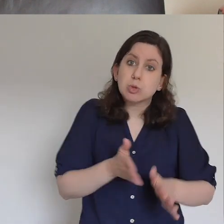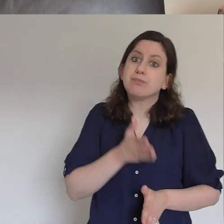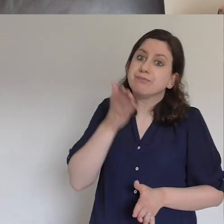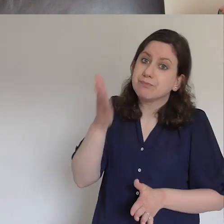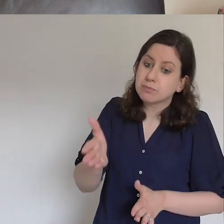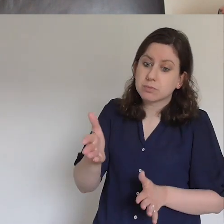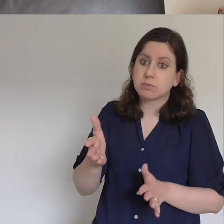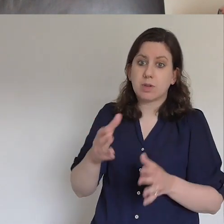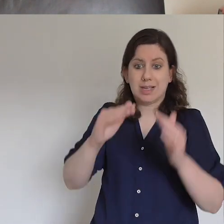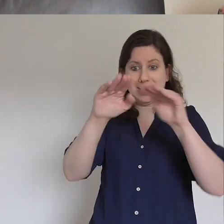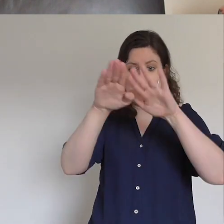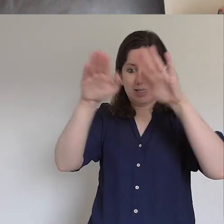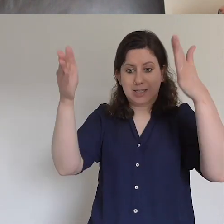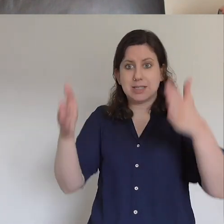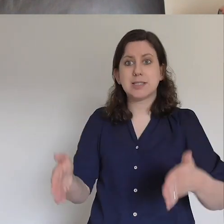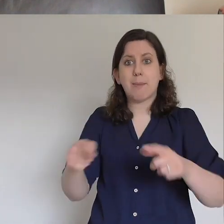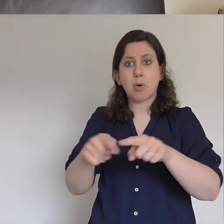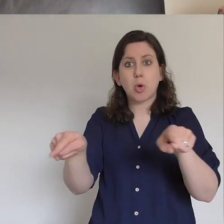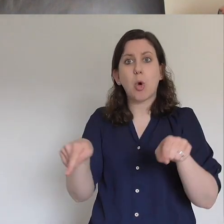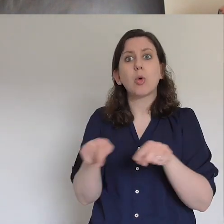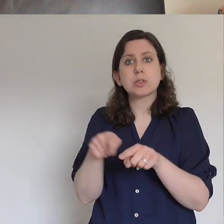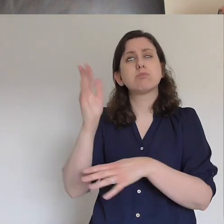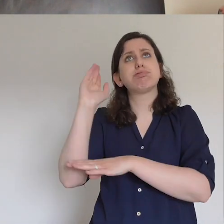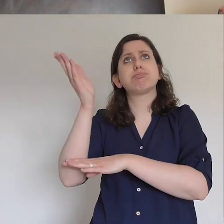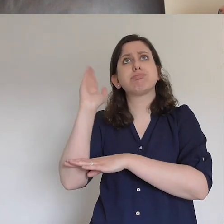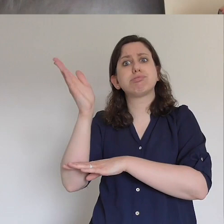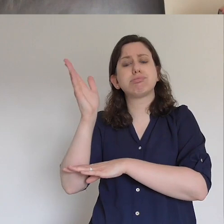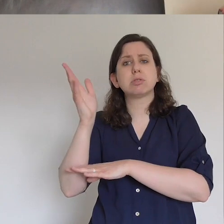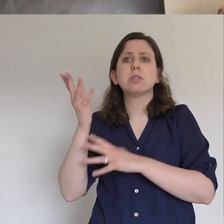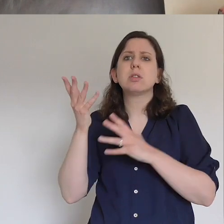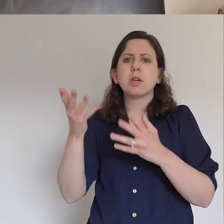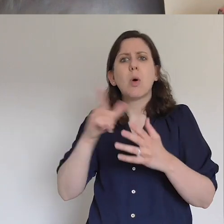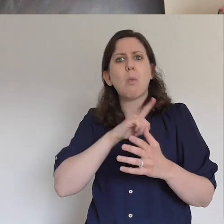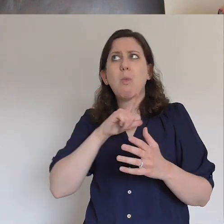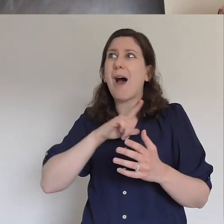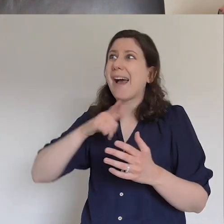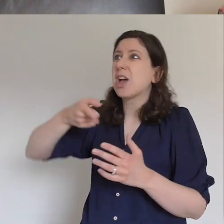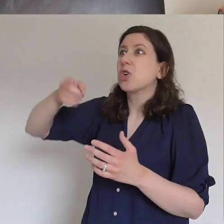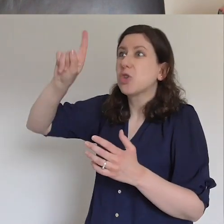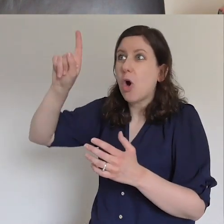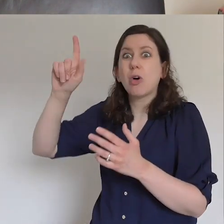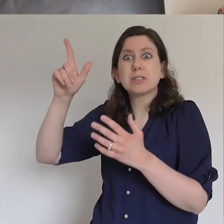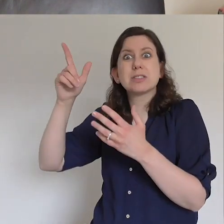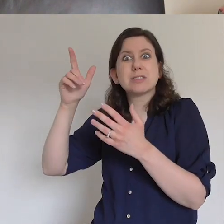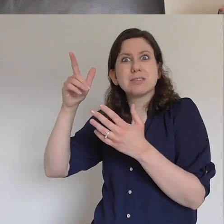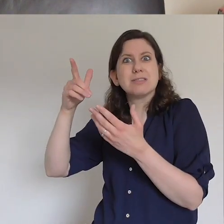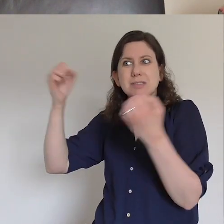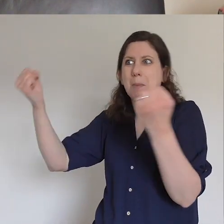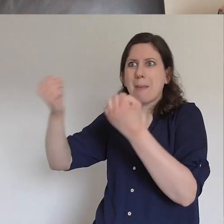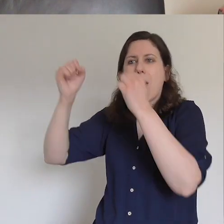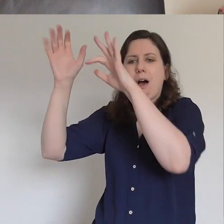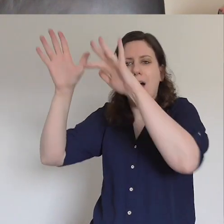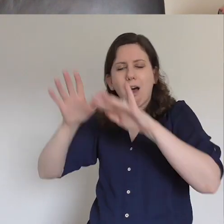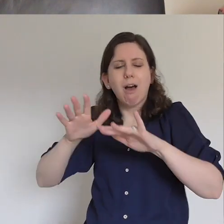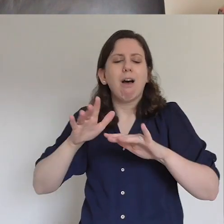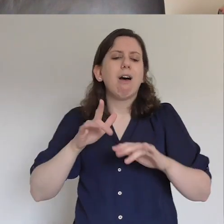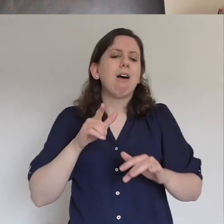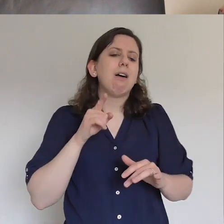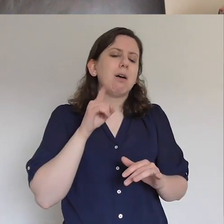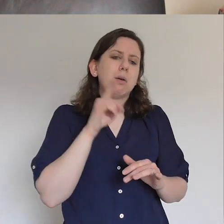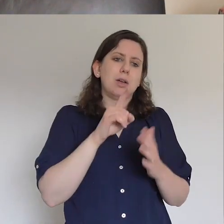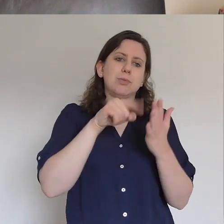what he's done and I'm just challenged before we move on Gab, just, you know, that old John Wimber quote he used to say